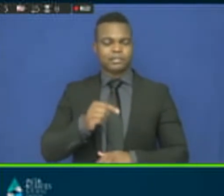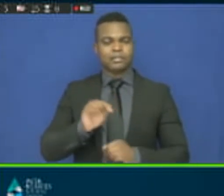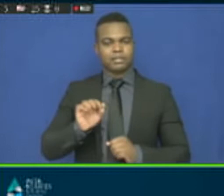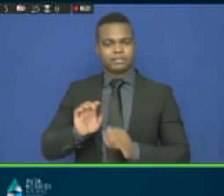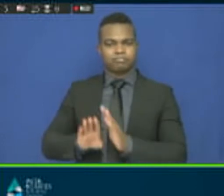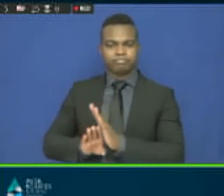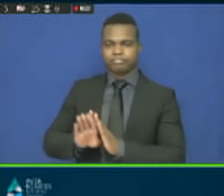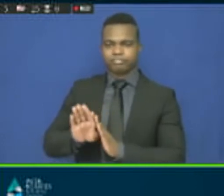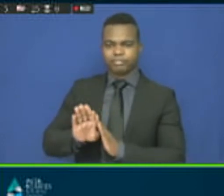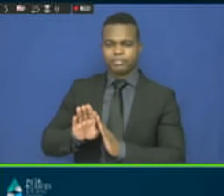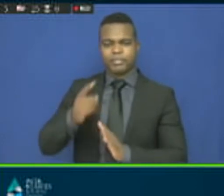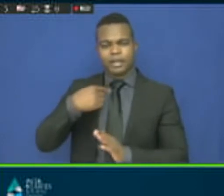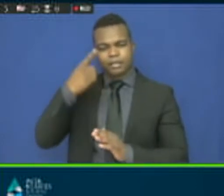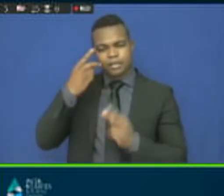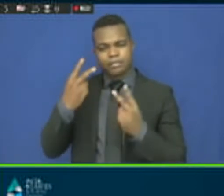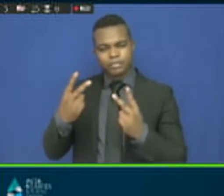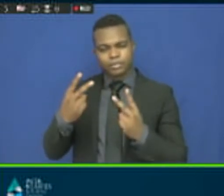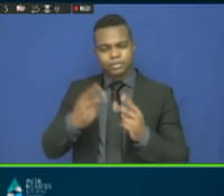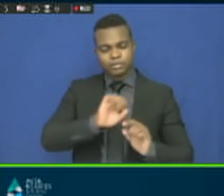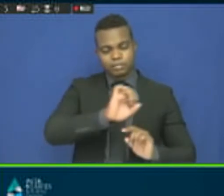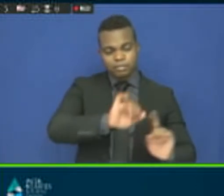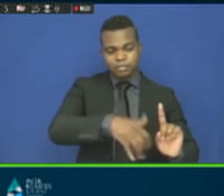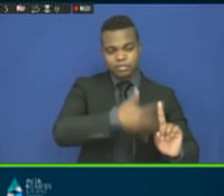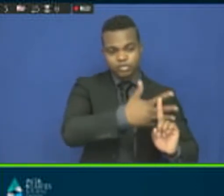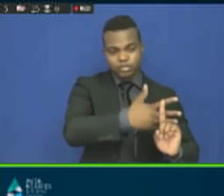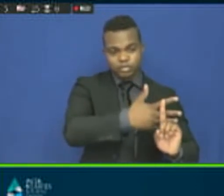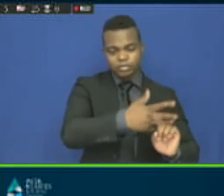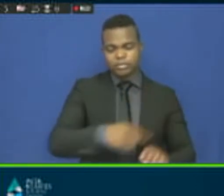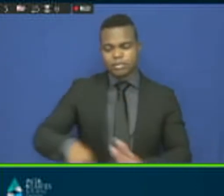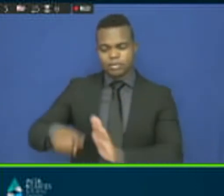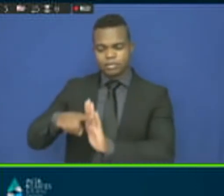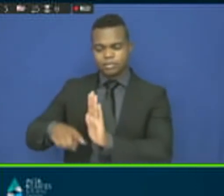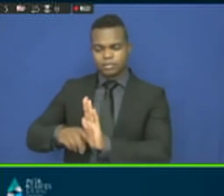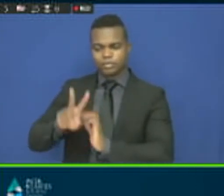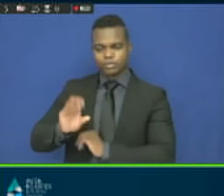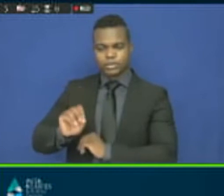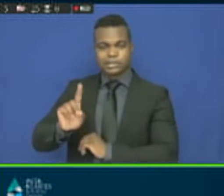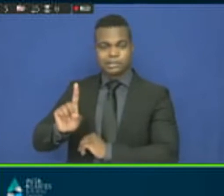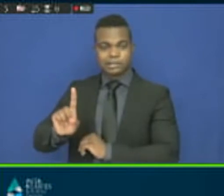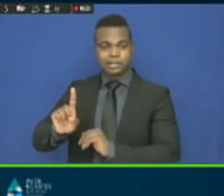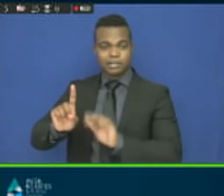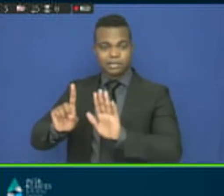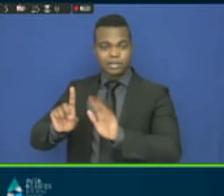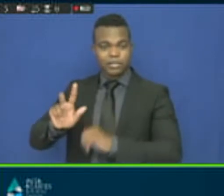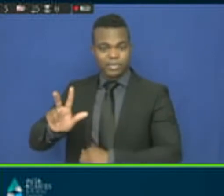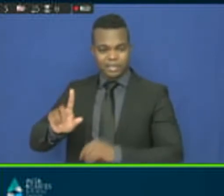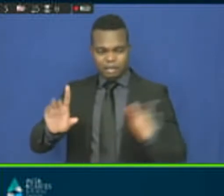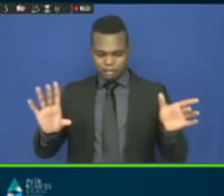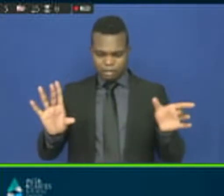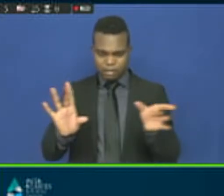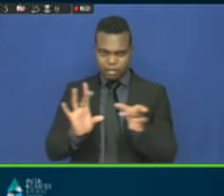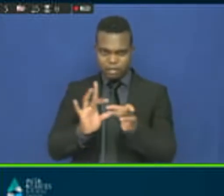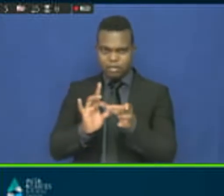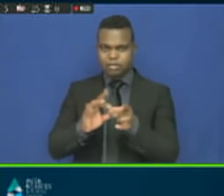peacekeeping. That our colleague from Central African Republic said, if you are a country in